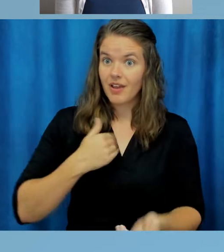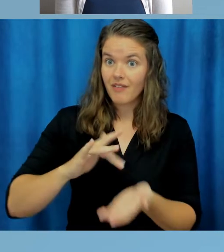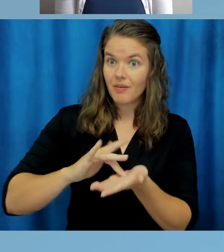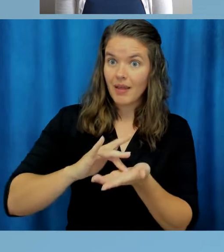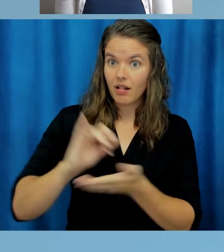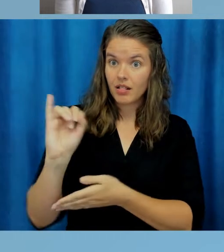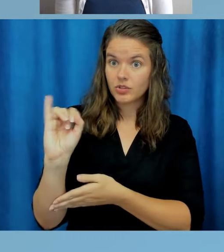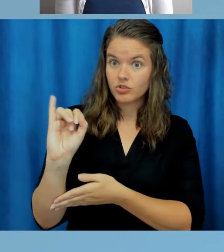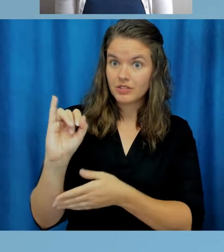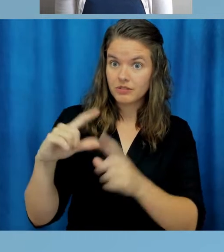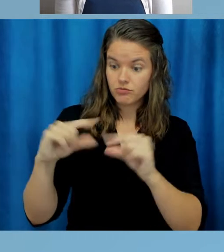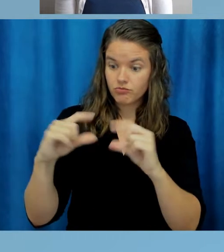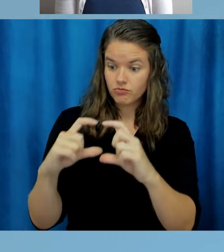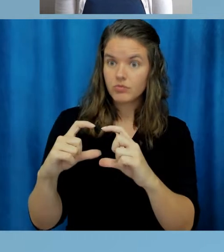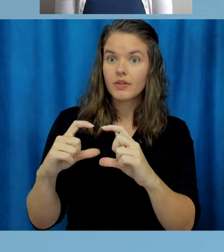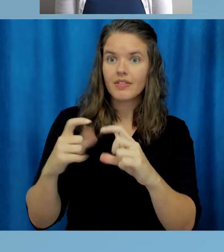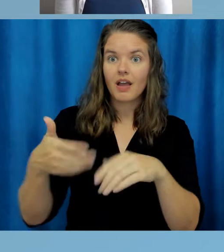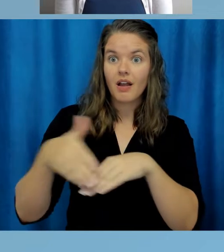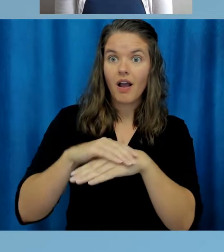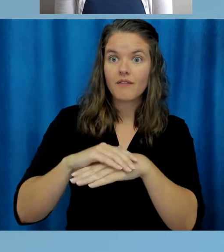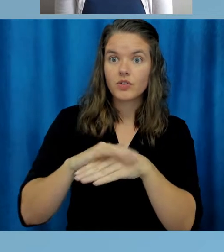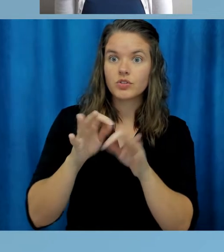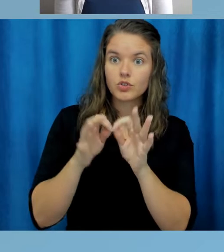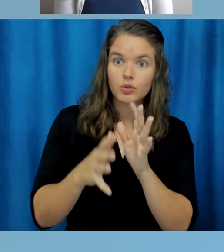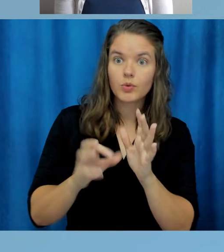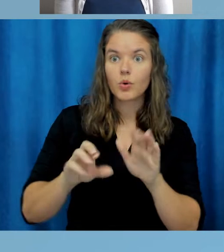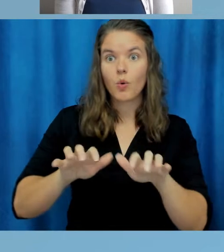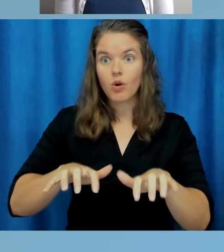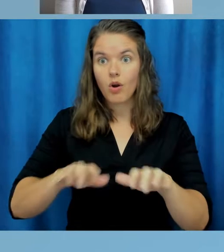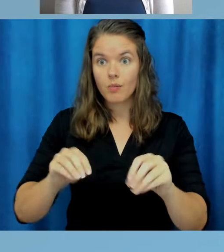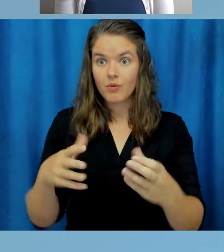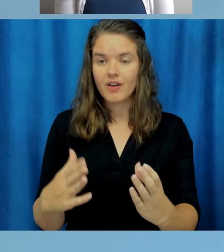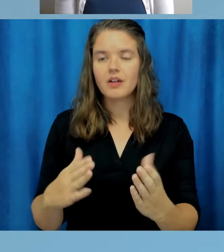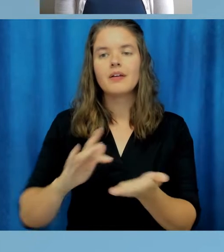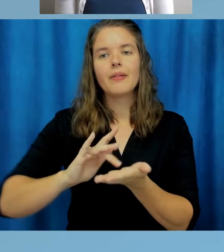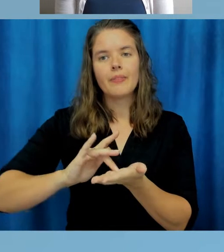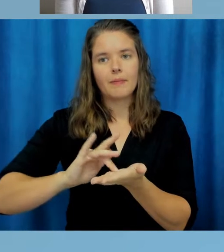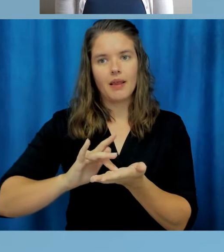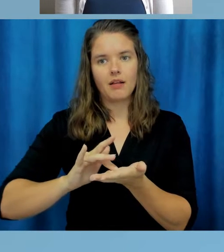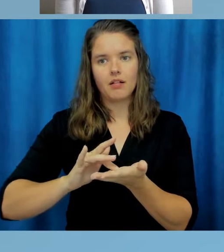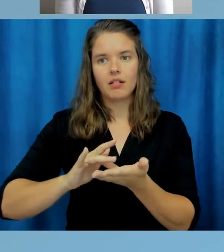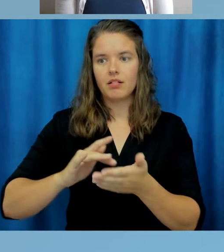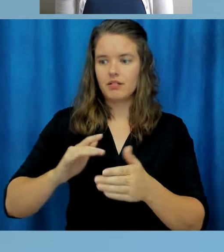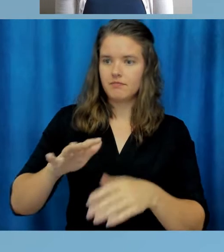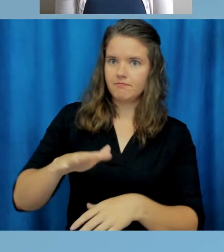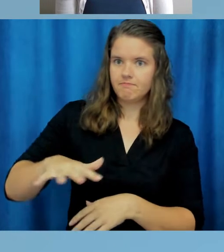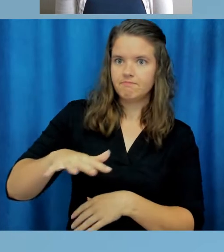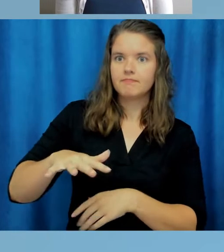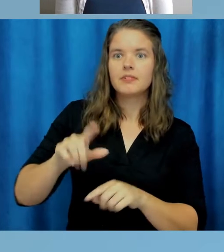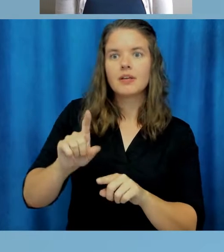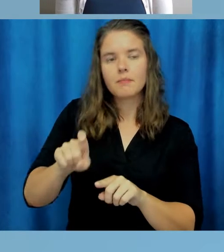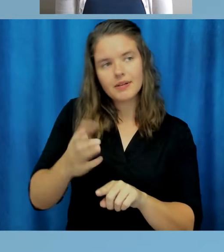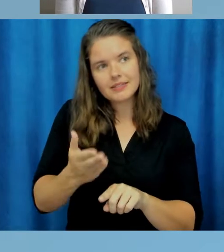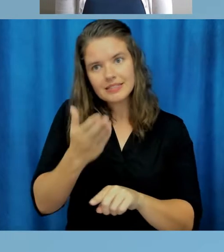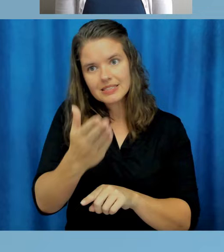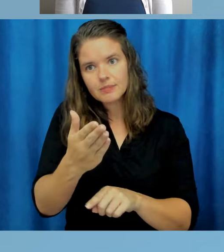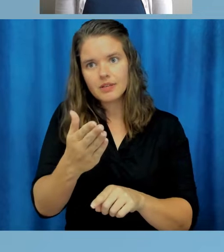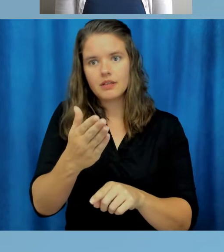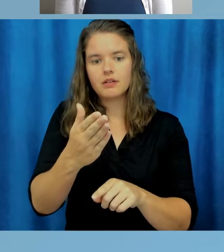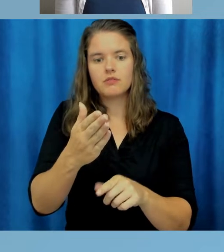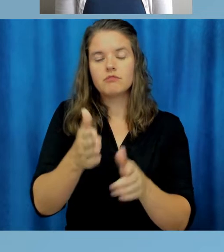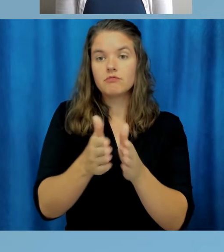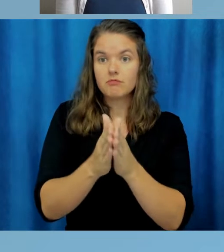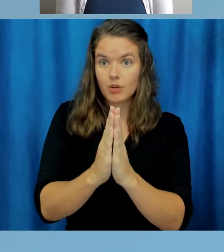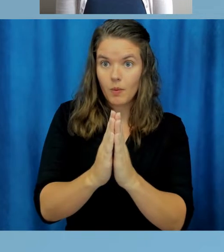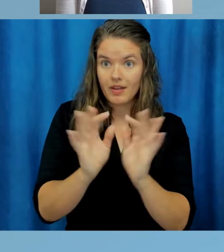covers the cost of the interpreter or CART provider, then the medical facility will need to submit a request form that is specific